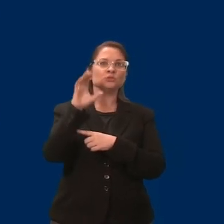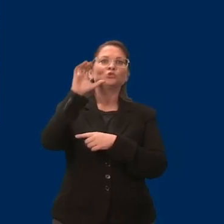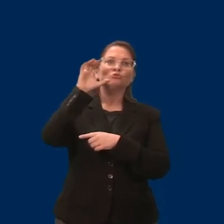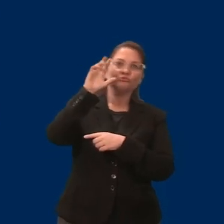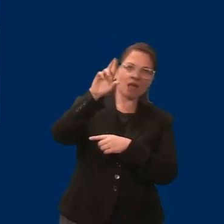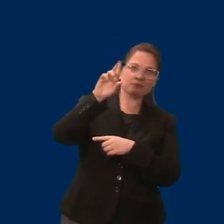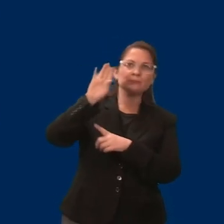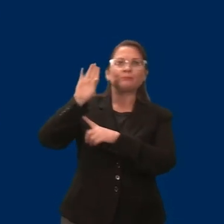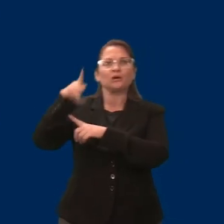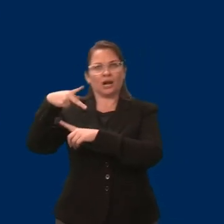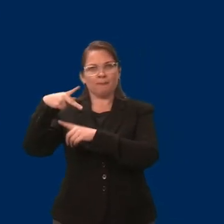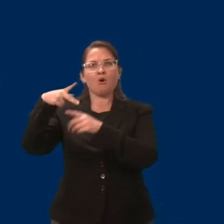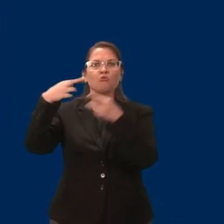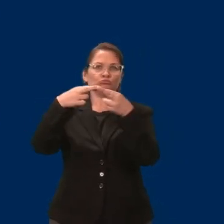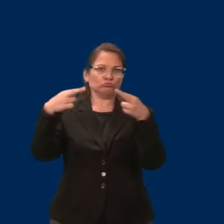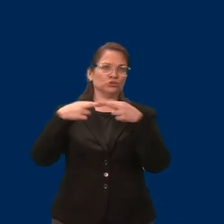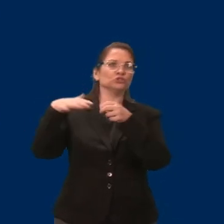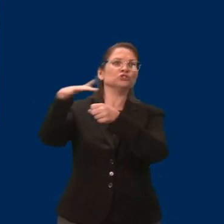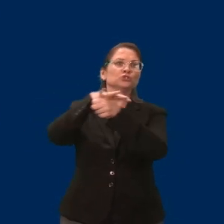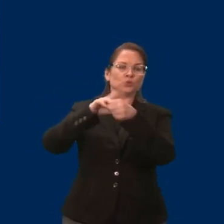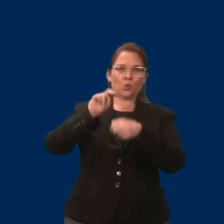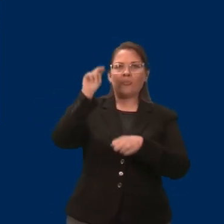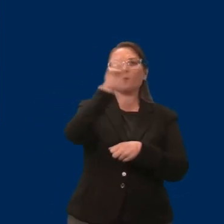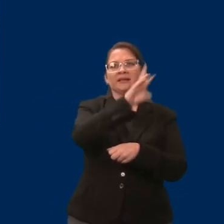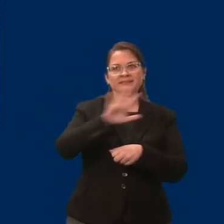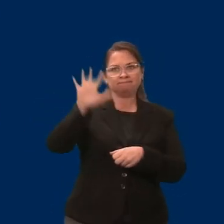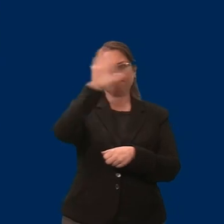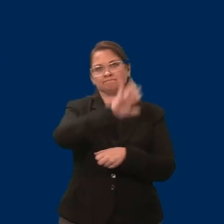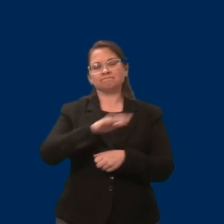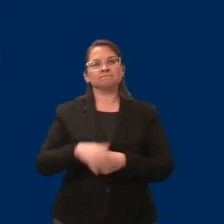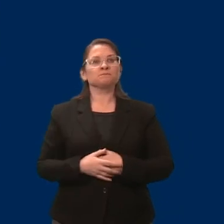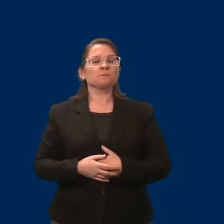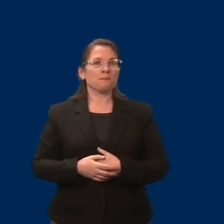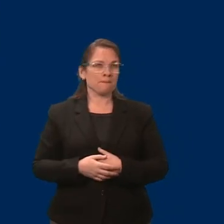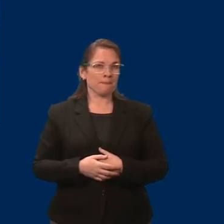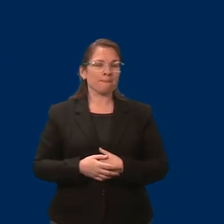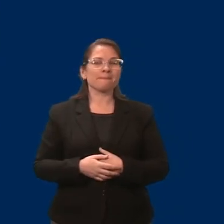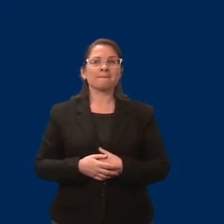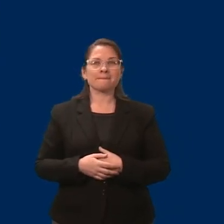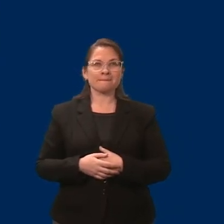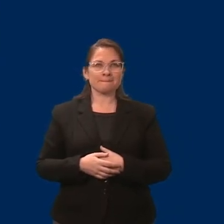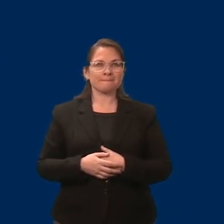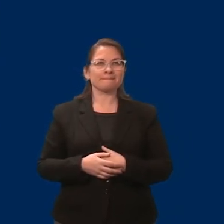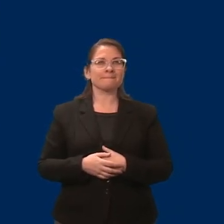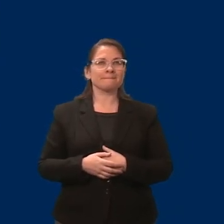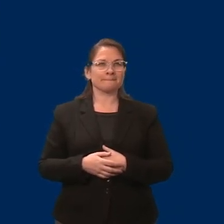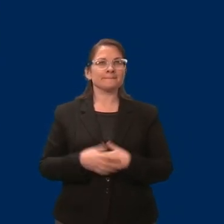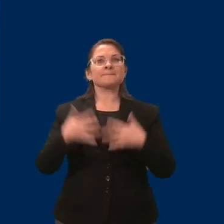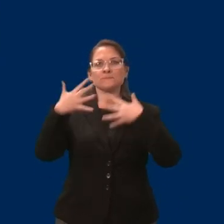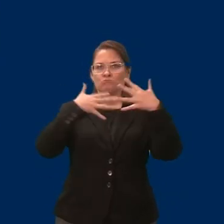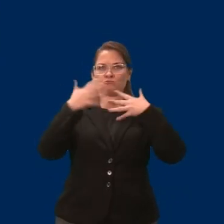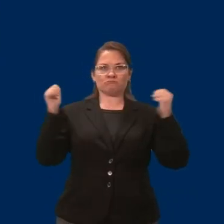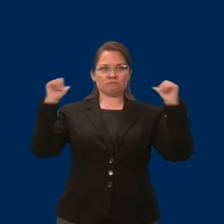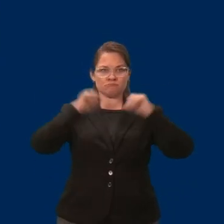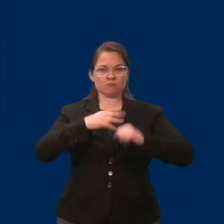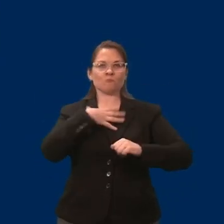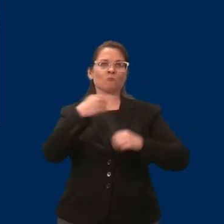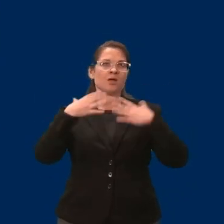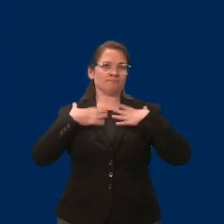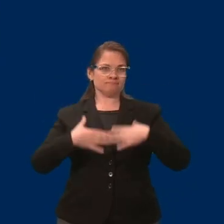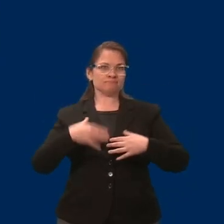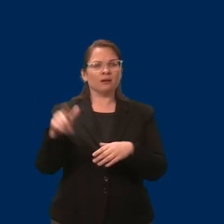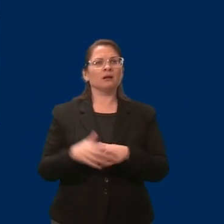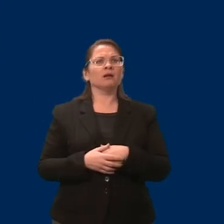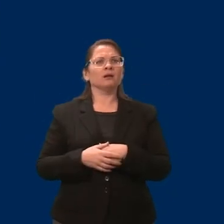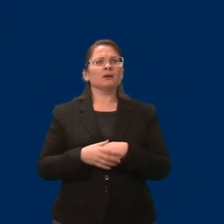Dayton and Rogers, Minnesota. I'm wearing a gray suit with a white shirt. I got brown hair. I think